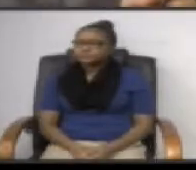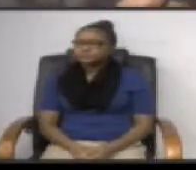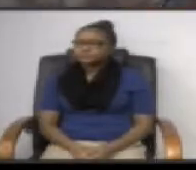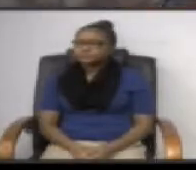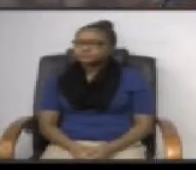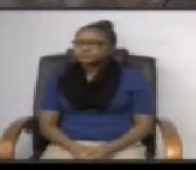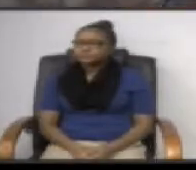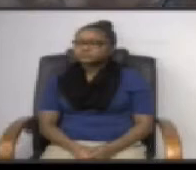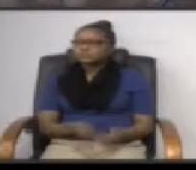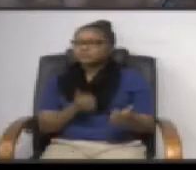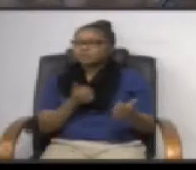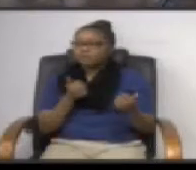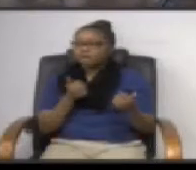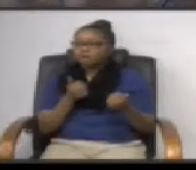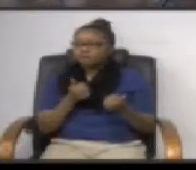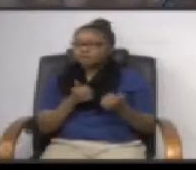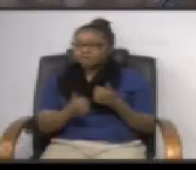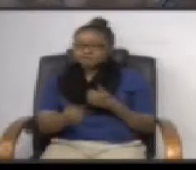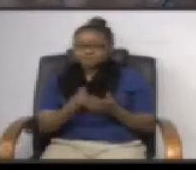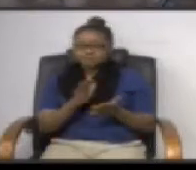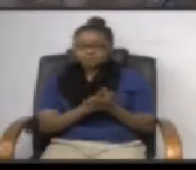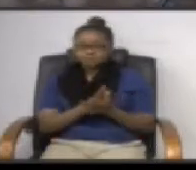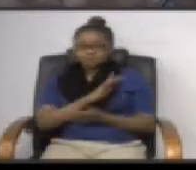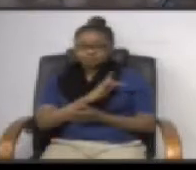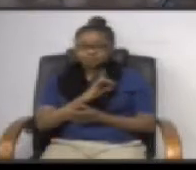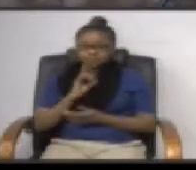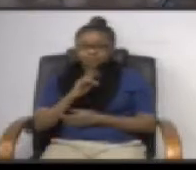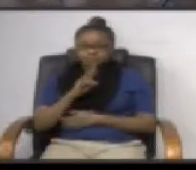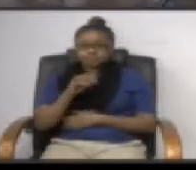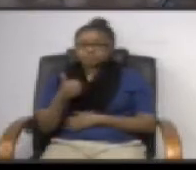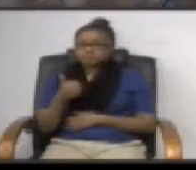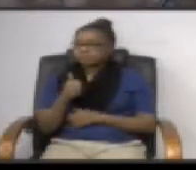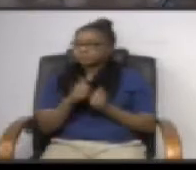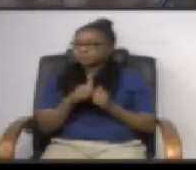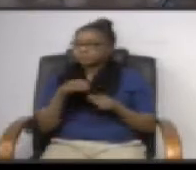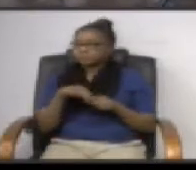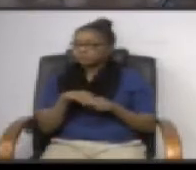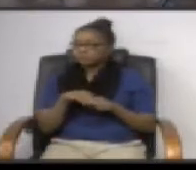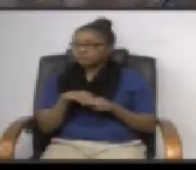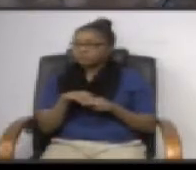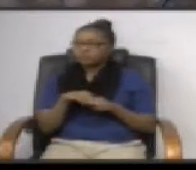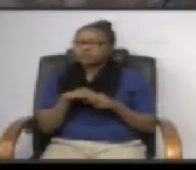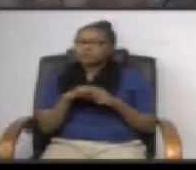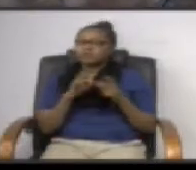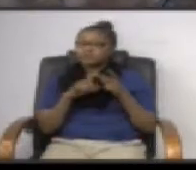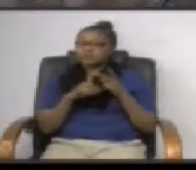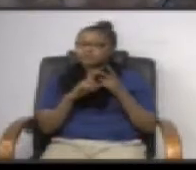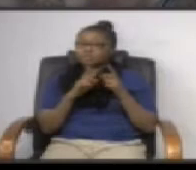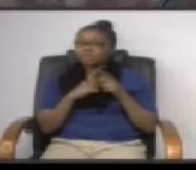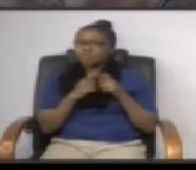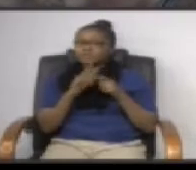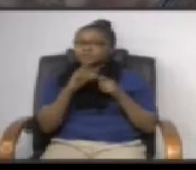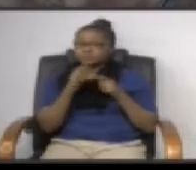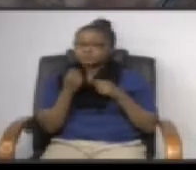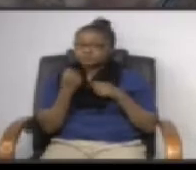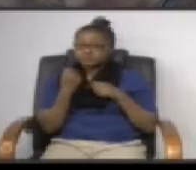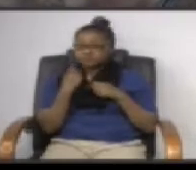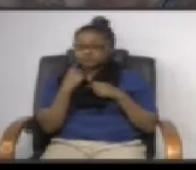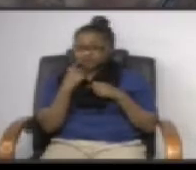um passed by the school board in 2010 with a vote okay and then interestingly in 2011